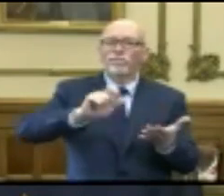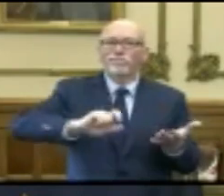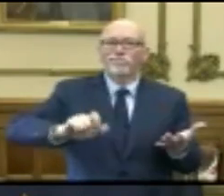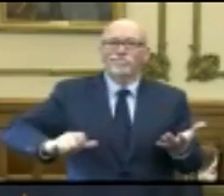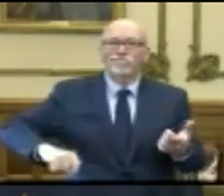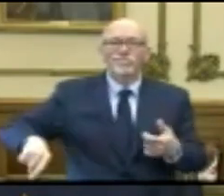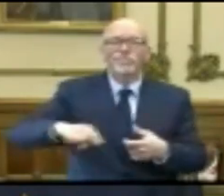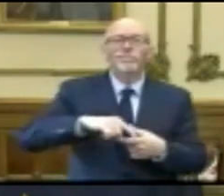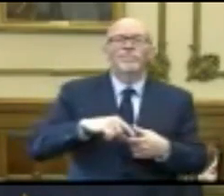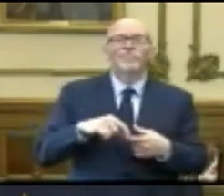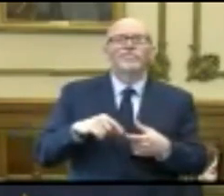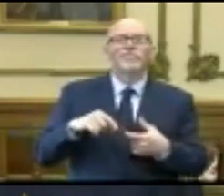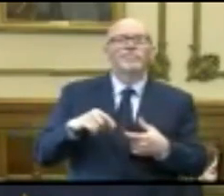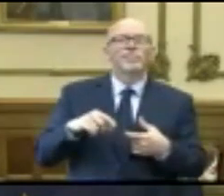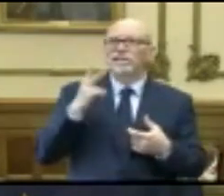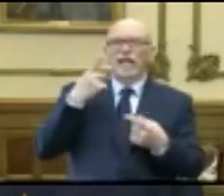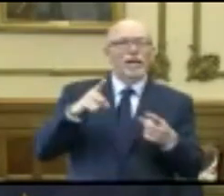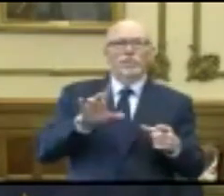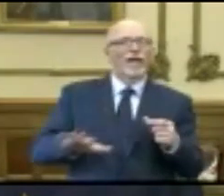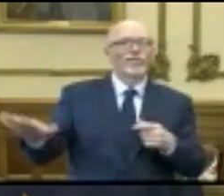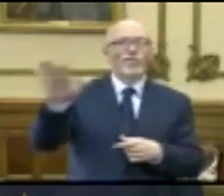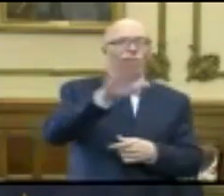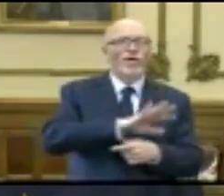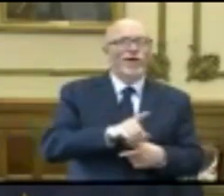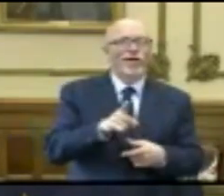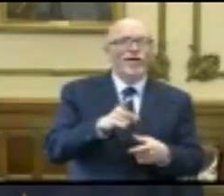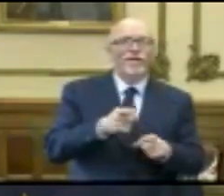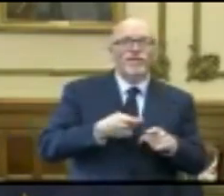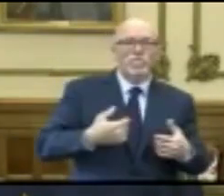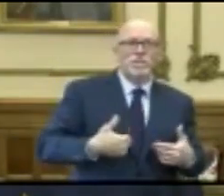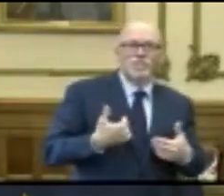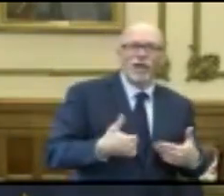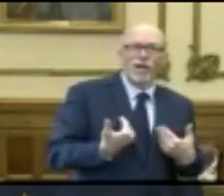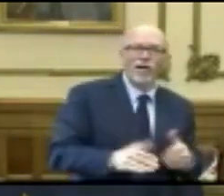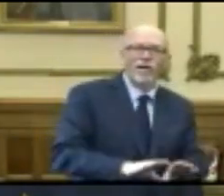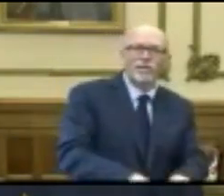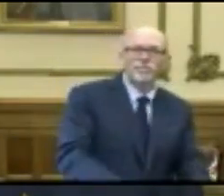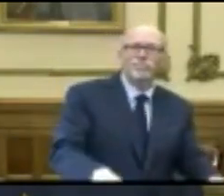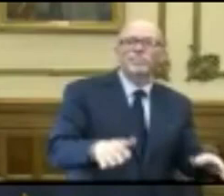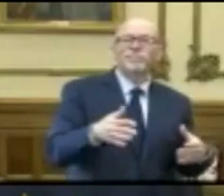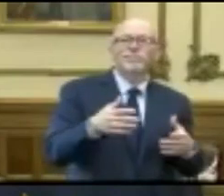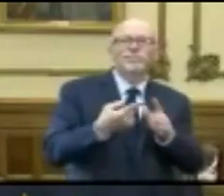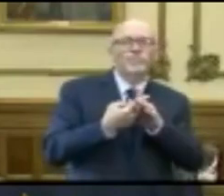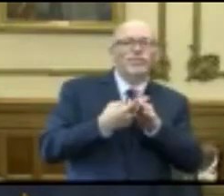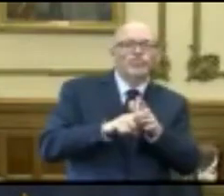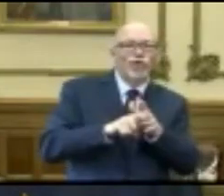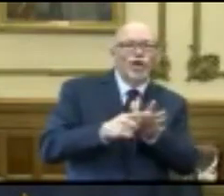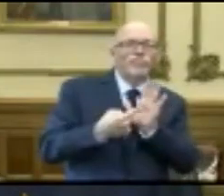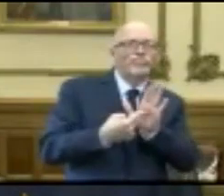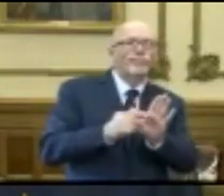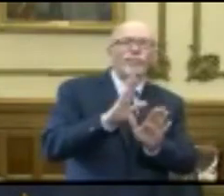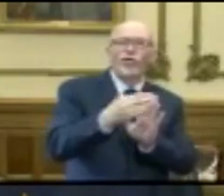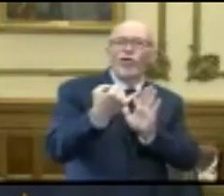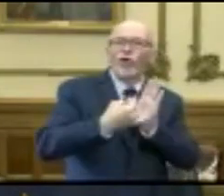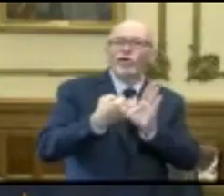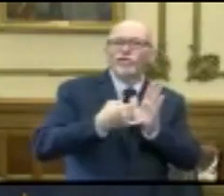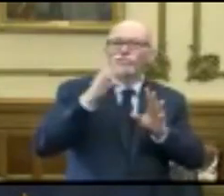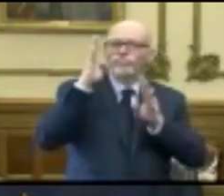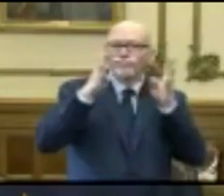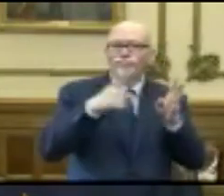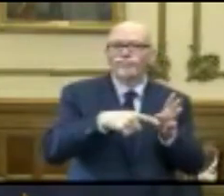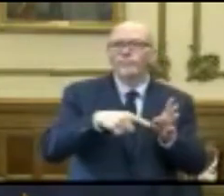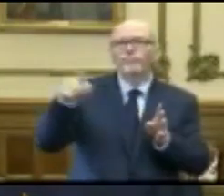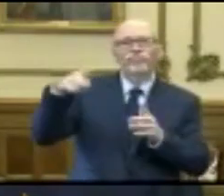Again, that's happening everywhere, and that's happening from our youngest who are starting to express their artistic ability to the